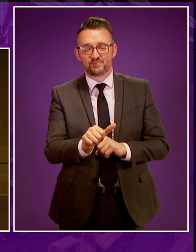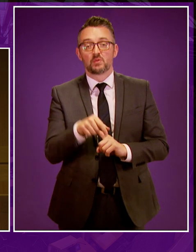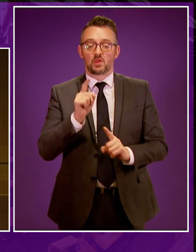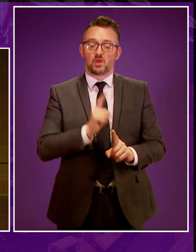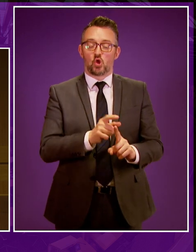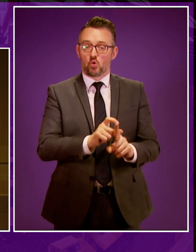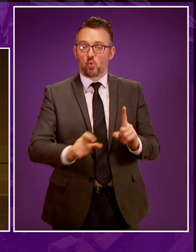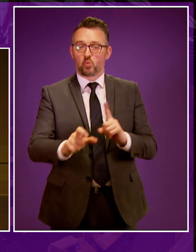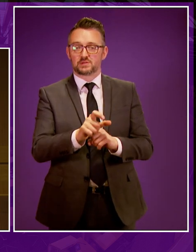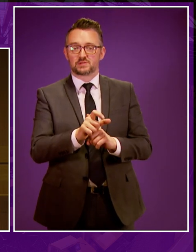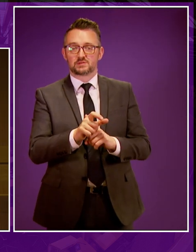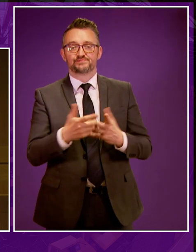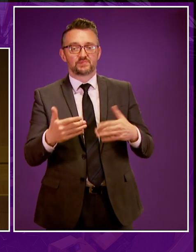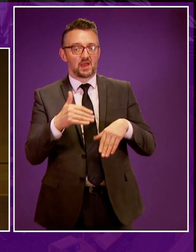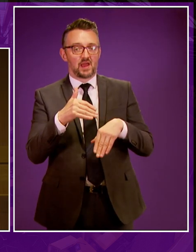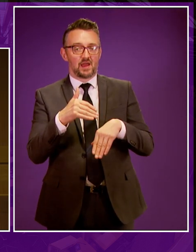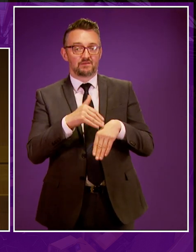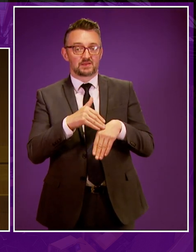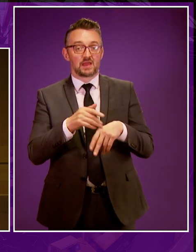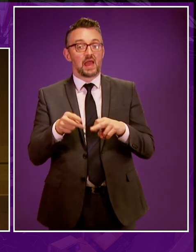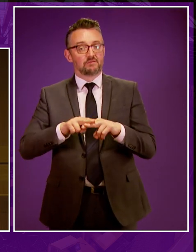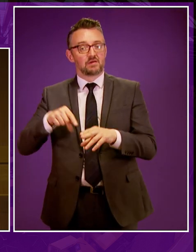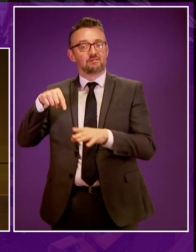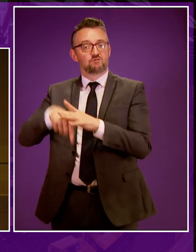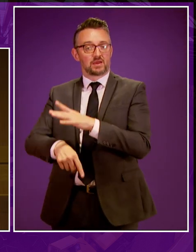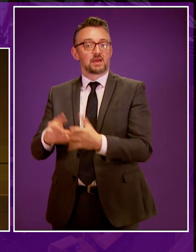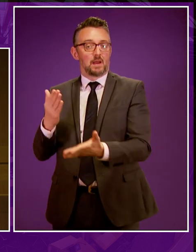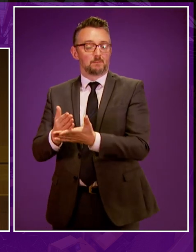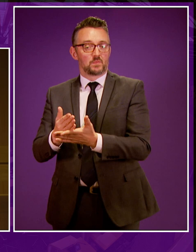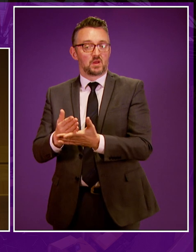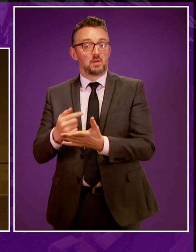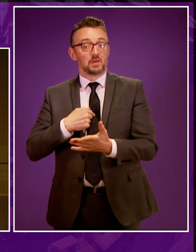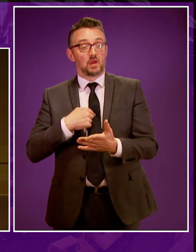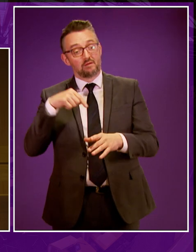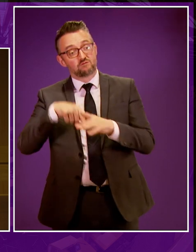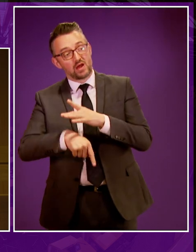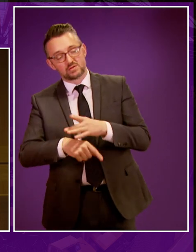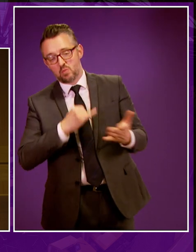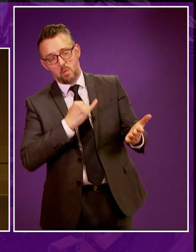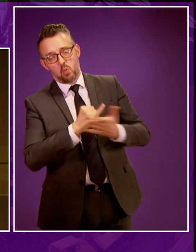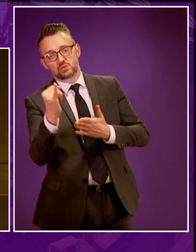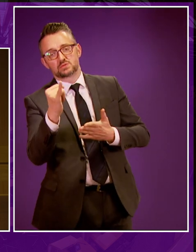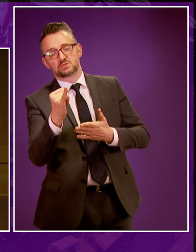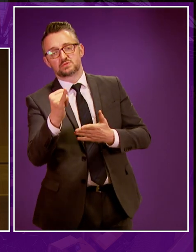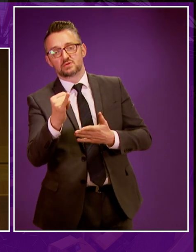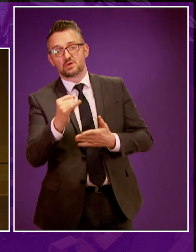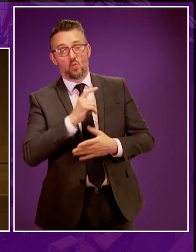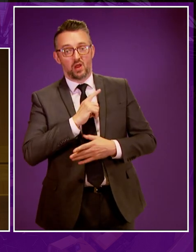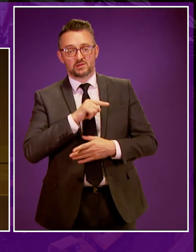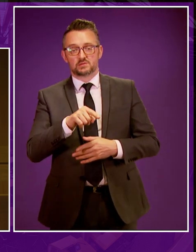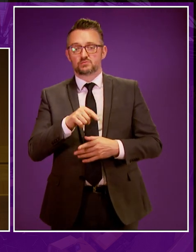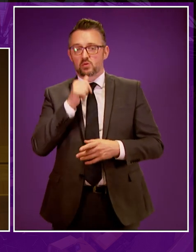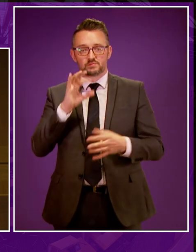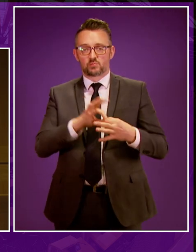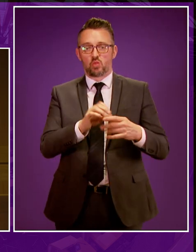it's these communities that would be most affected if we had fracking. I've opposed fracking from the outset, precisely for that reason.